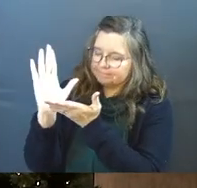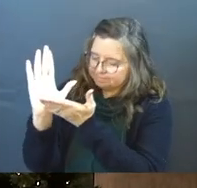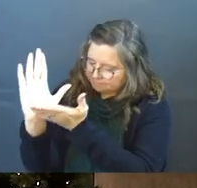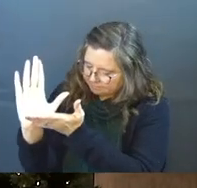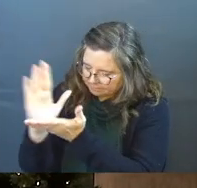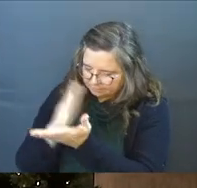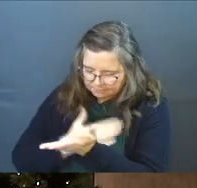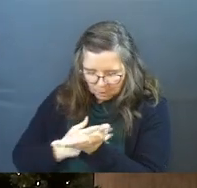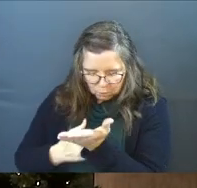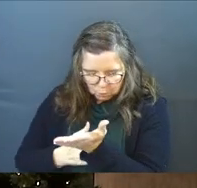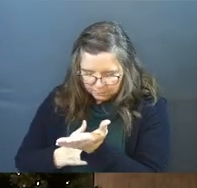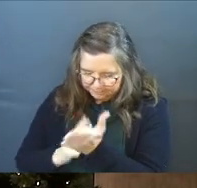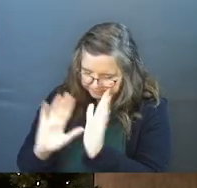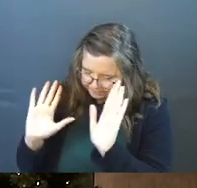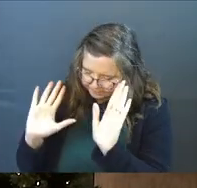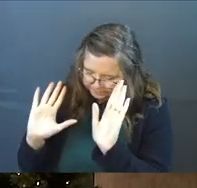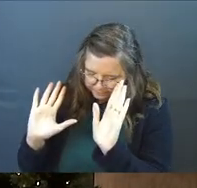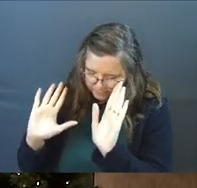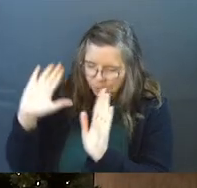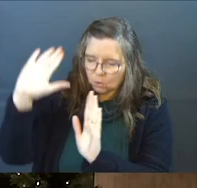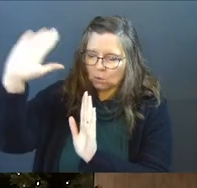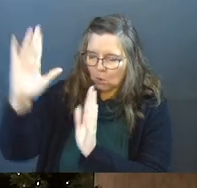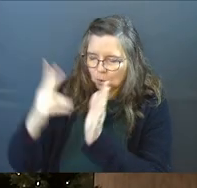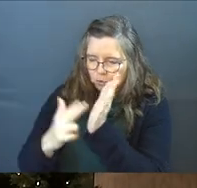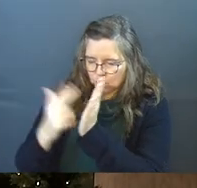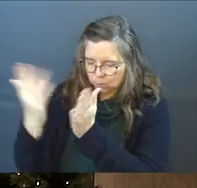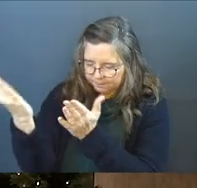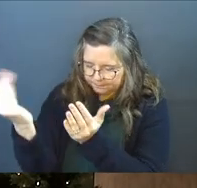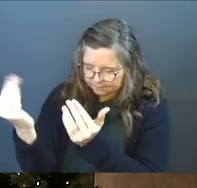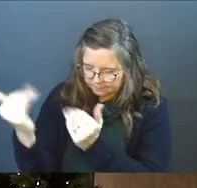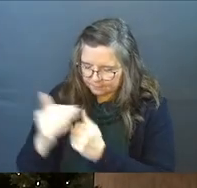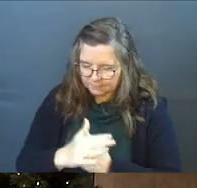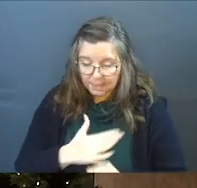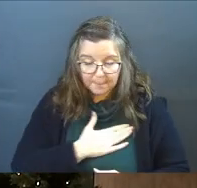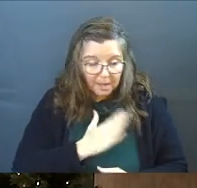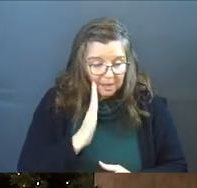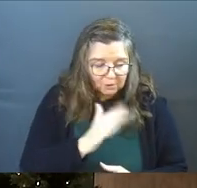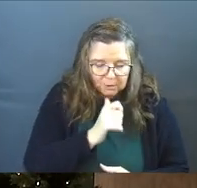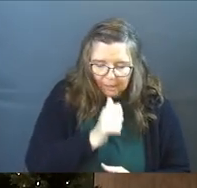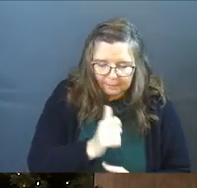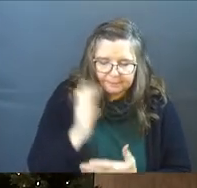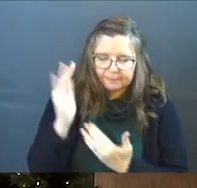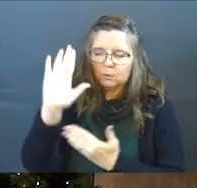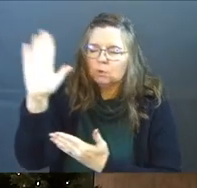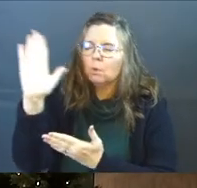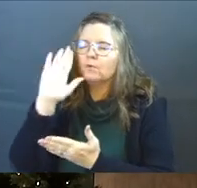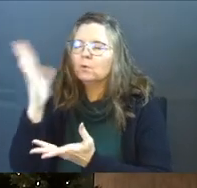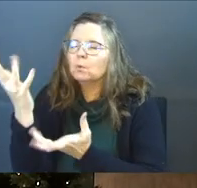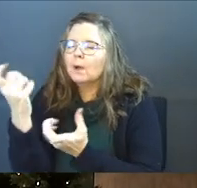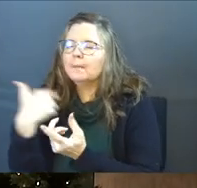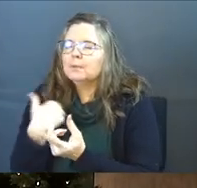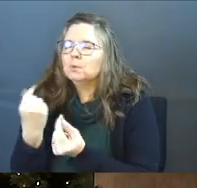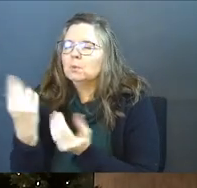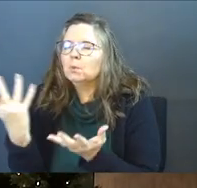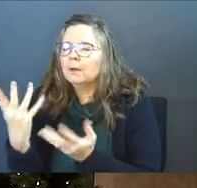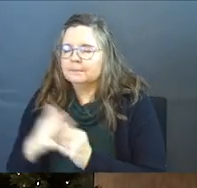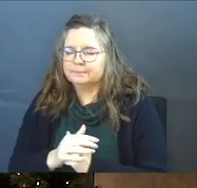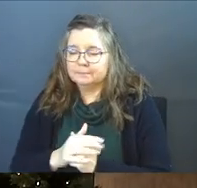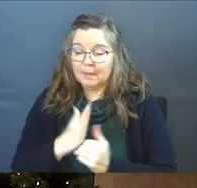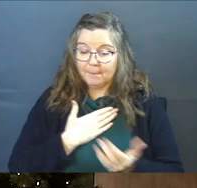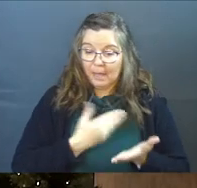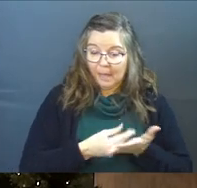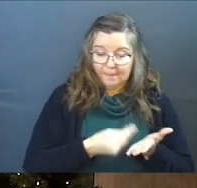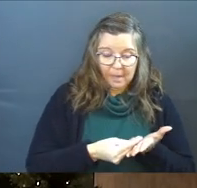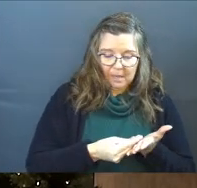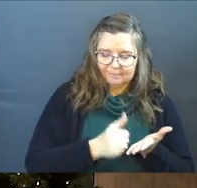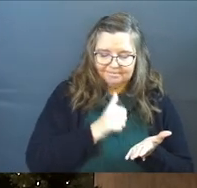longer my truth. It's your truth. It's no longer my future. It's your future. It's no longer my bank account. It's your bank account. It's no longer